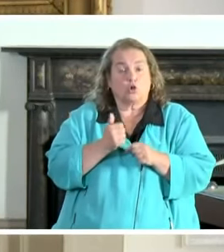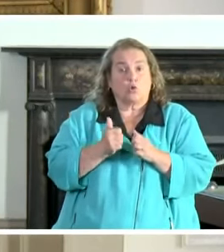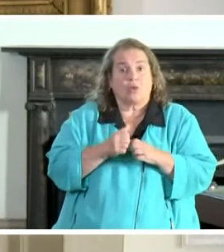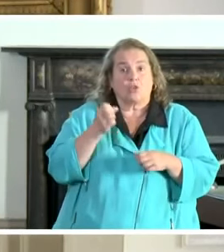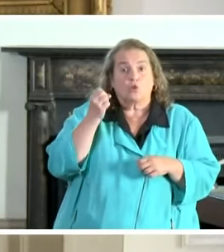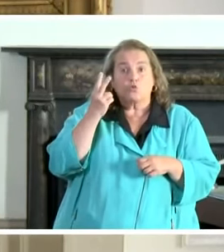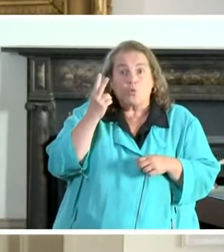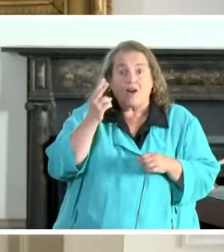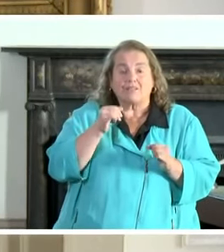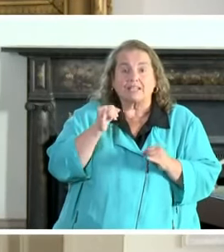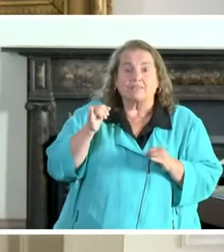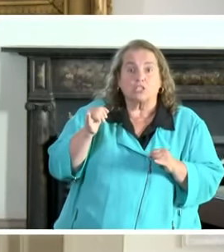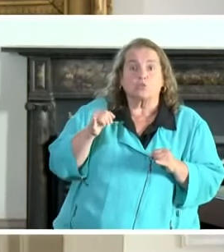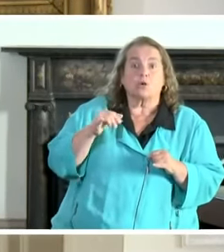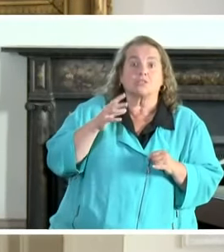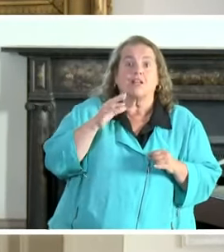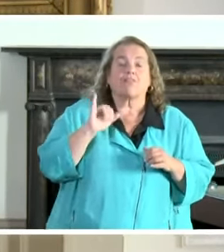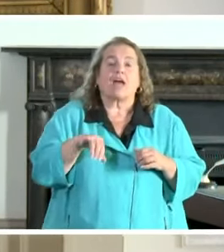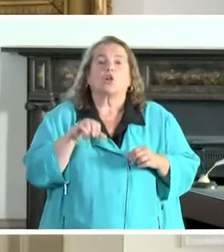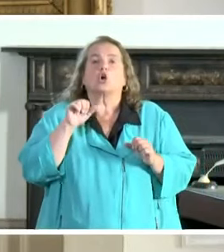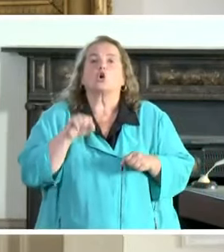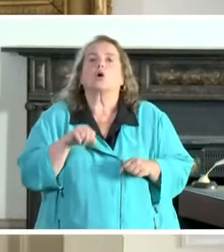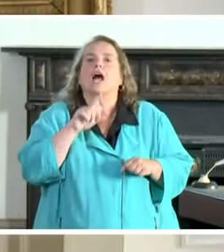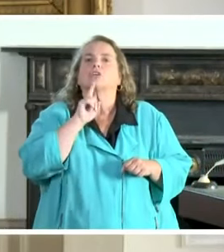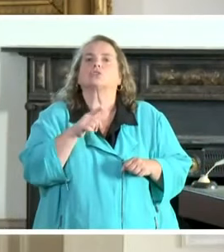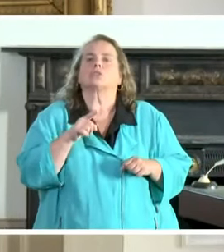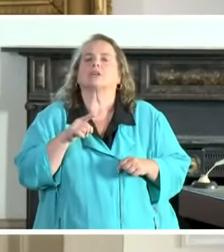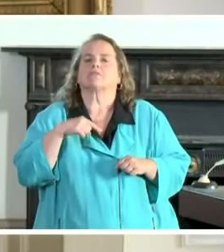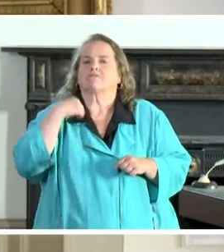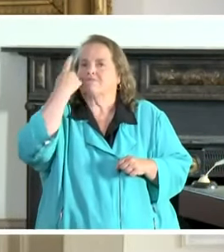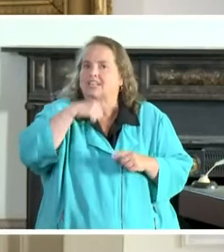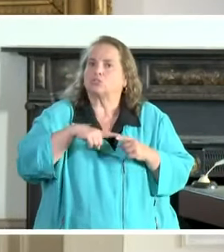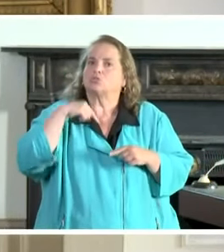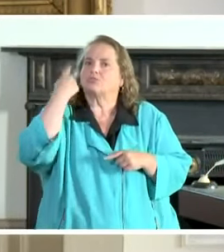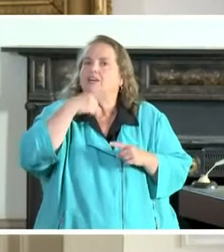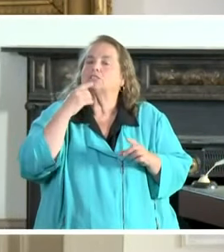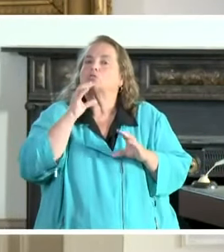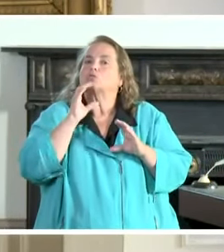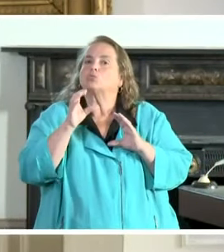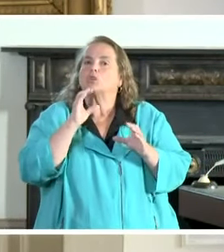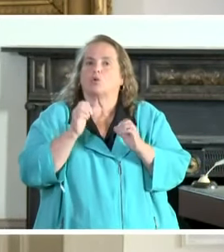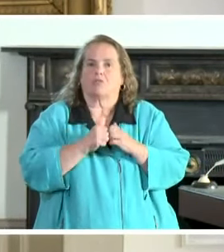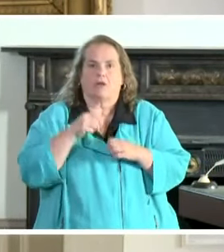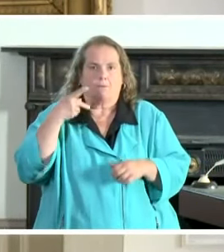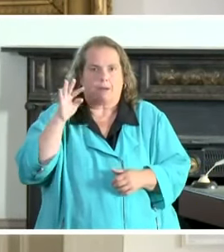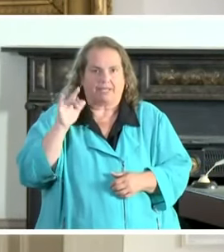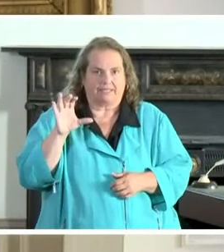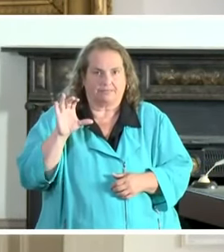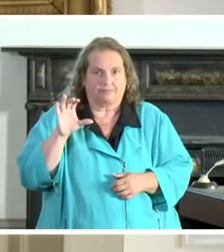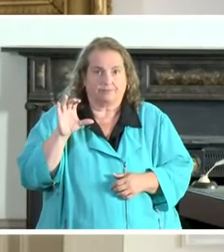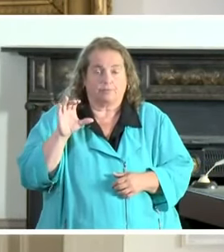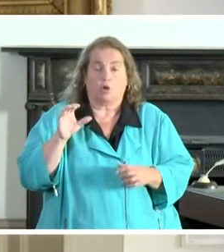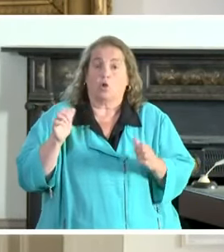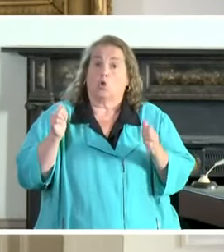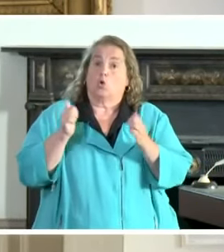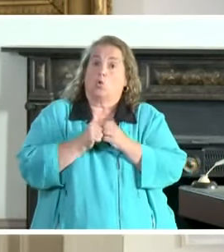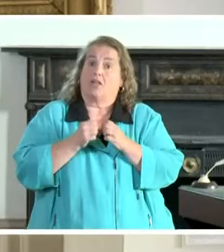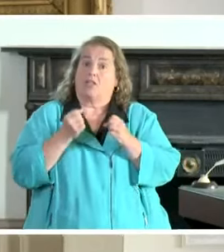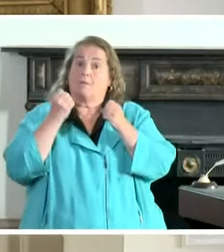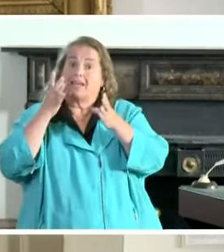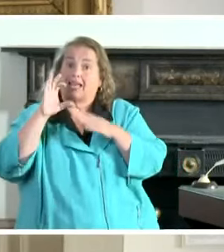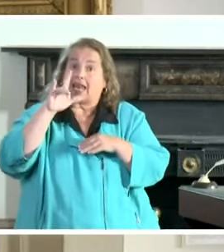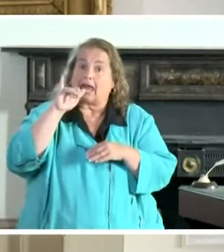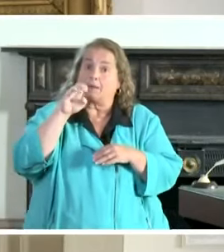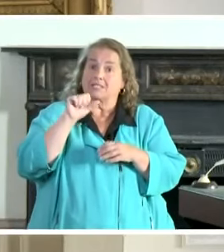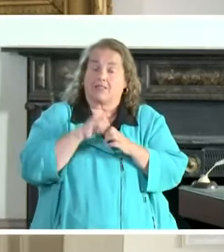12 individuals that could actually face-to-face communicate with the public. With the number of claims